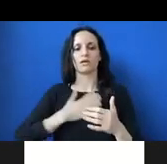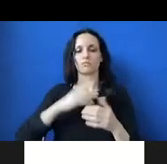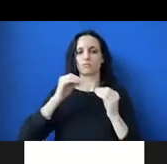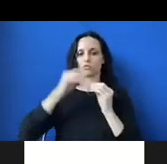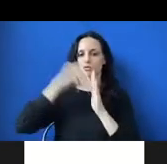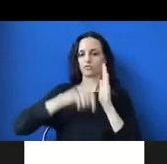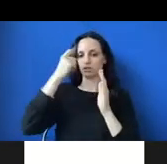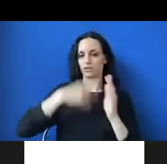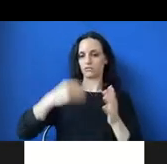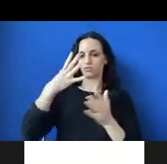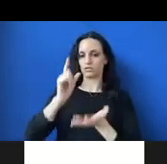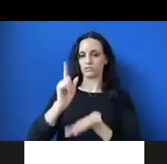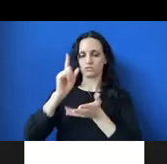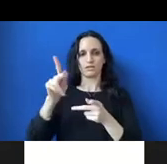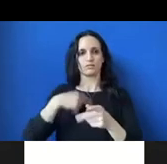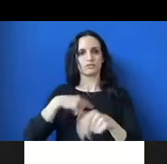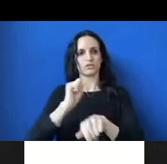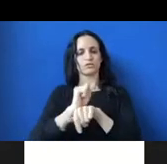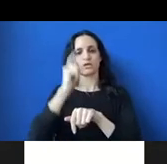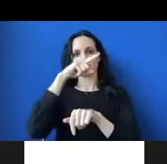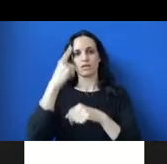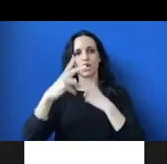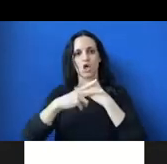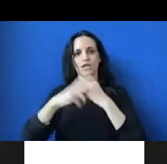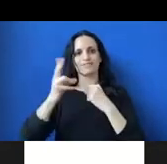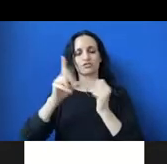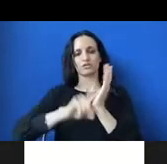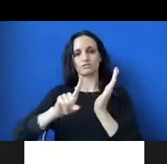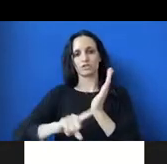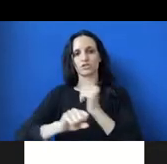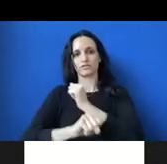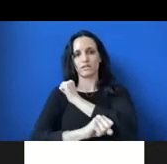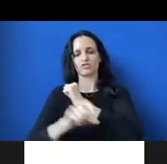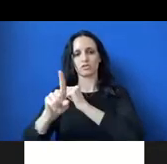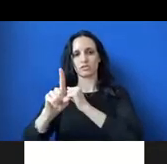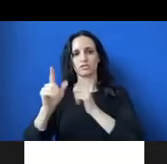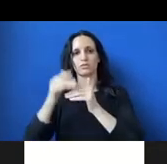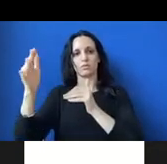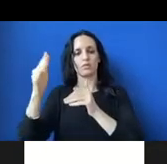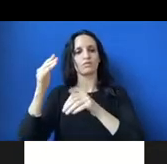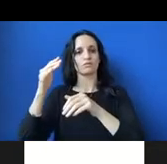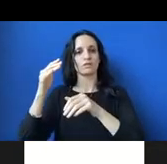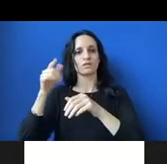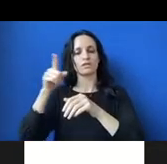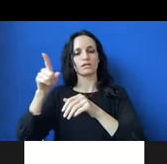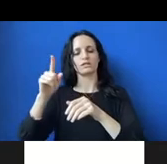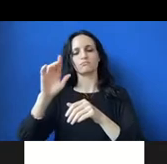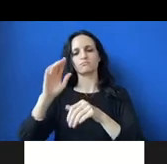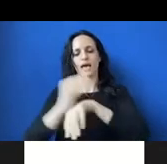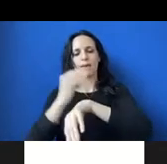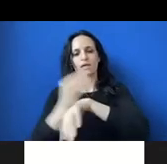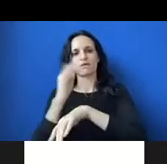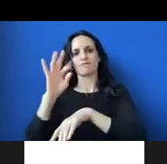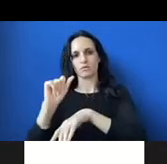to work at the Black Archives History and Research Foundation in overtime, Overtown Miami, Florida, archiving black